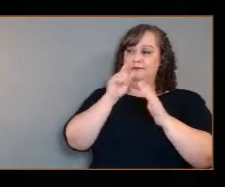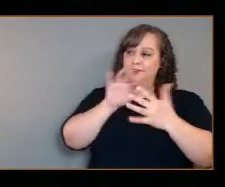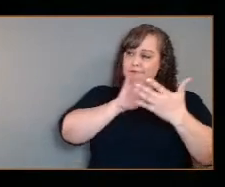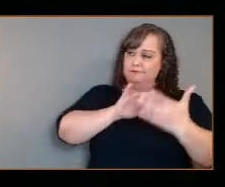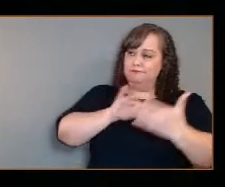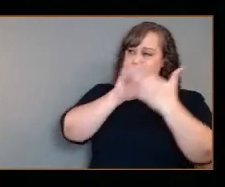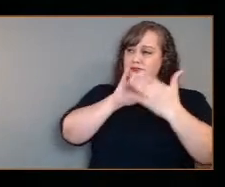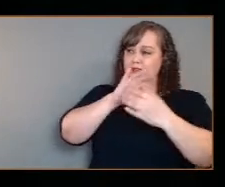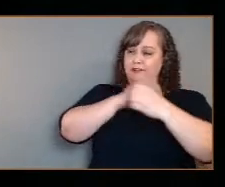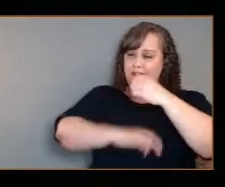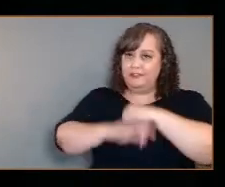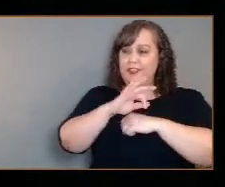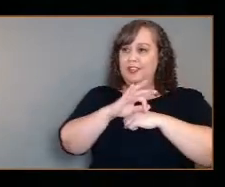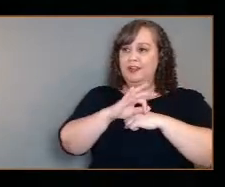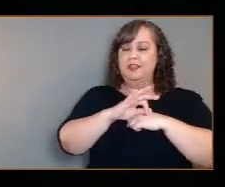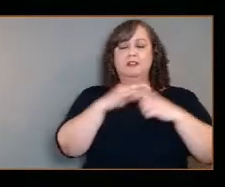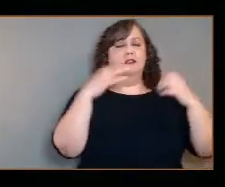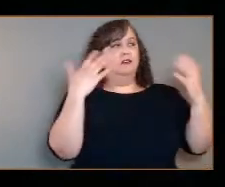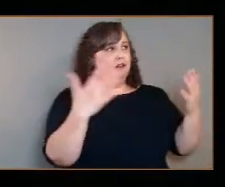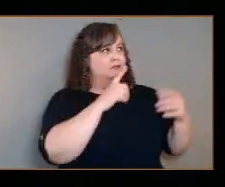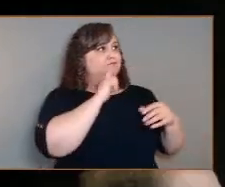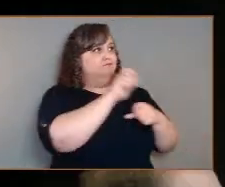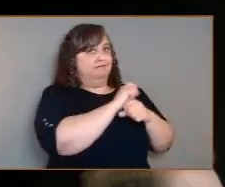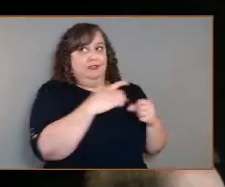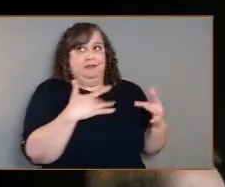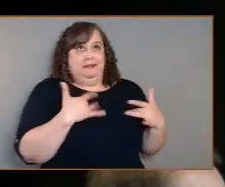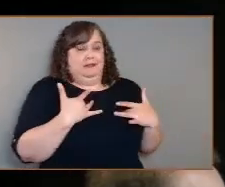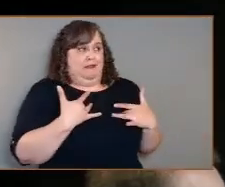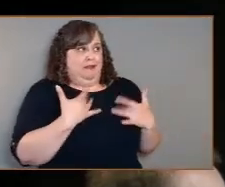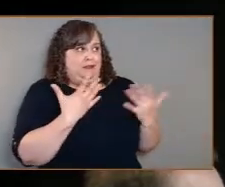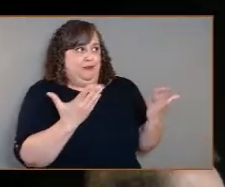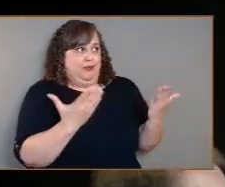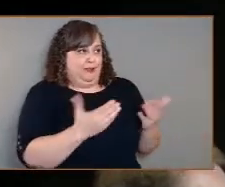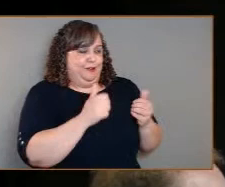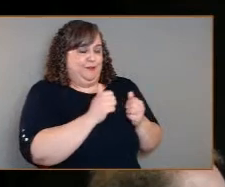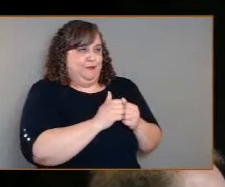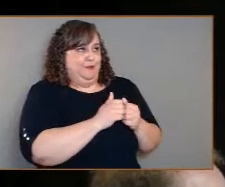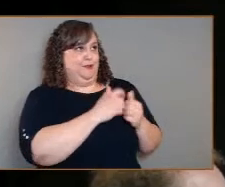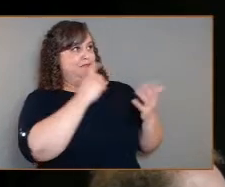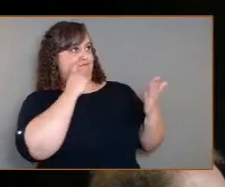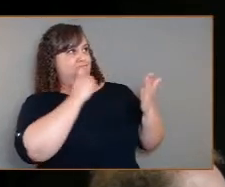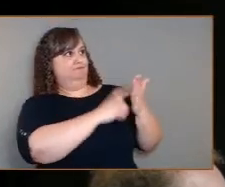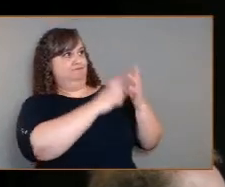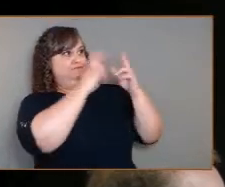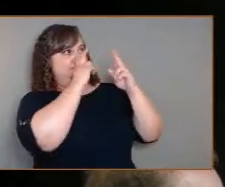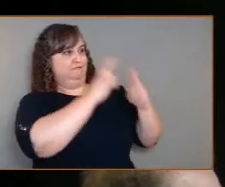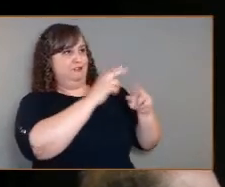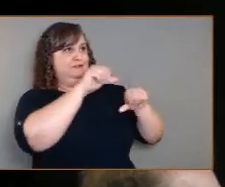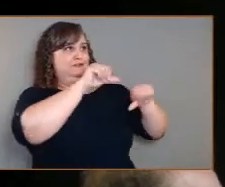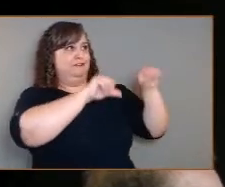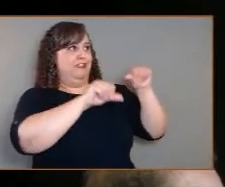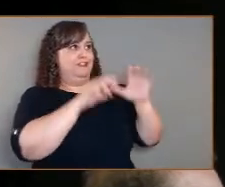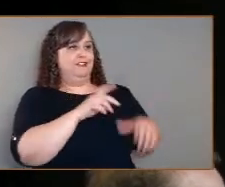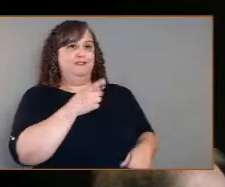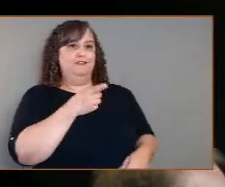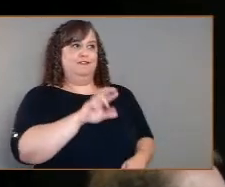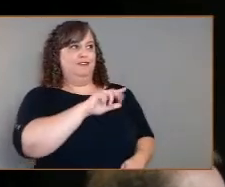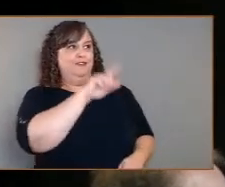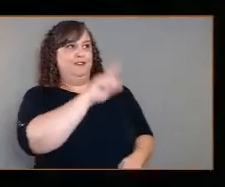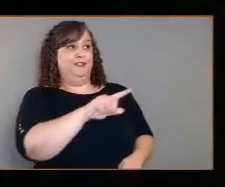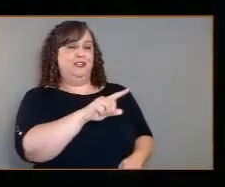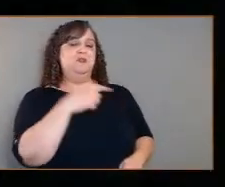scientist as yourself, Dr. Zee. And we're proud to have you a part of the NASA family.